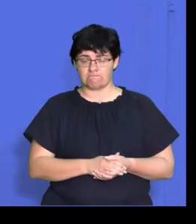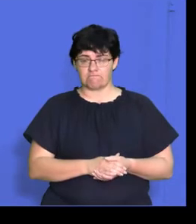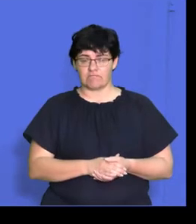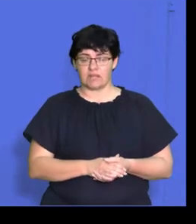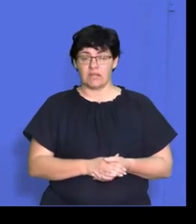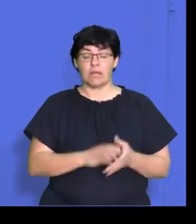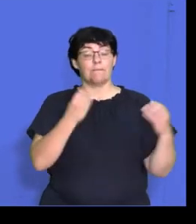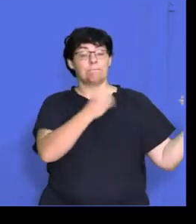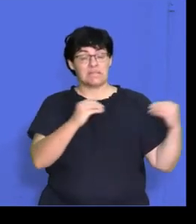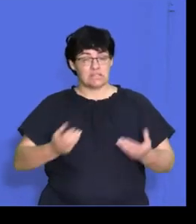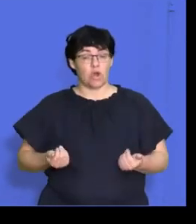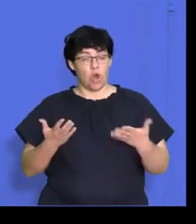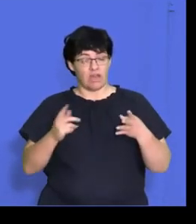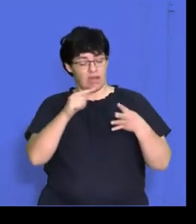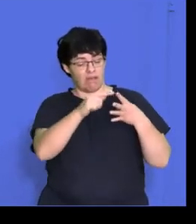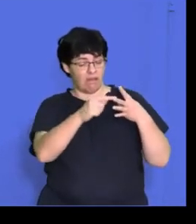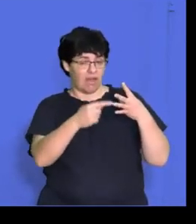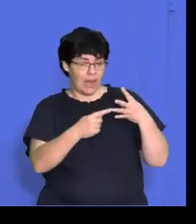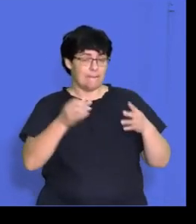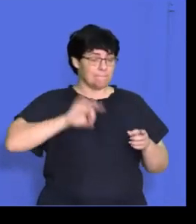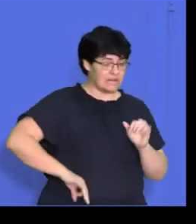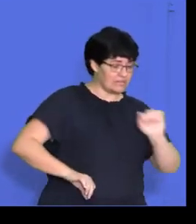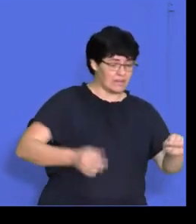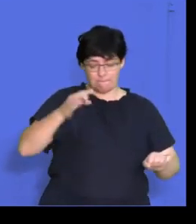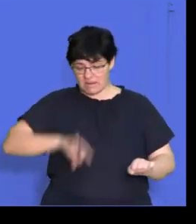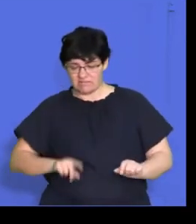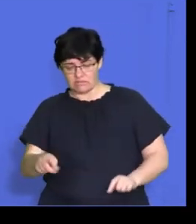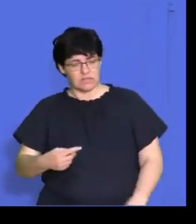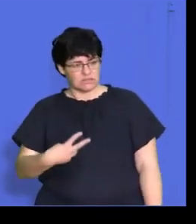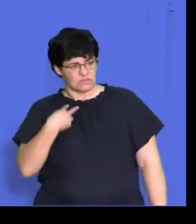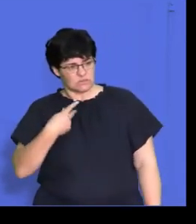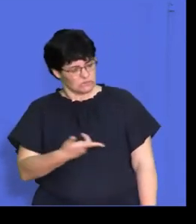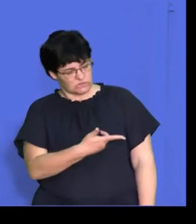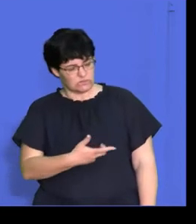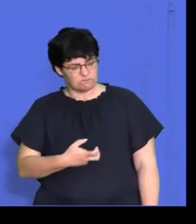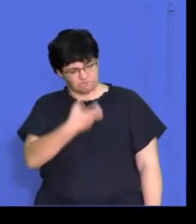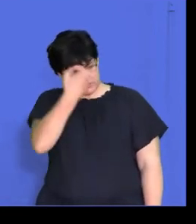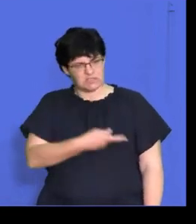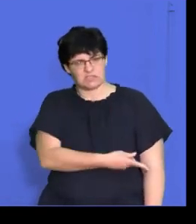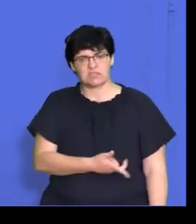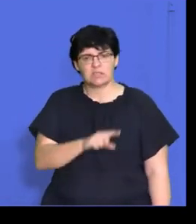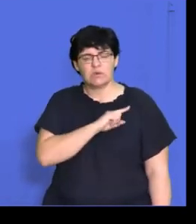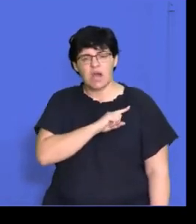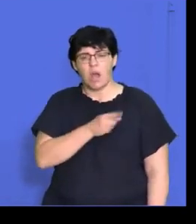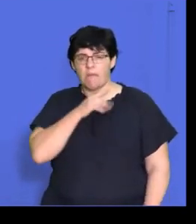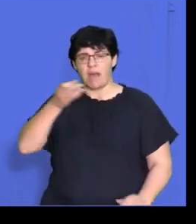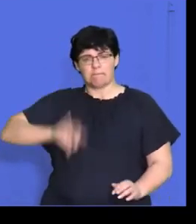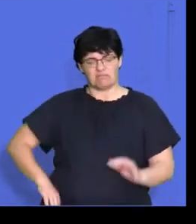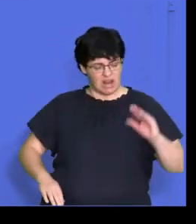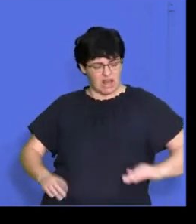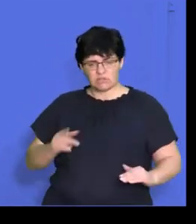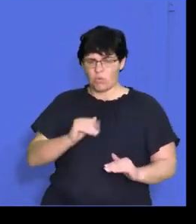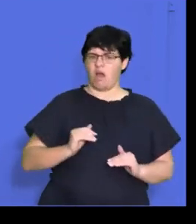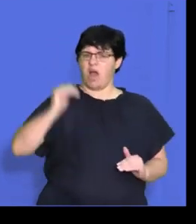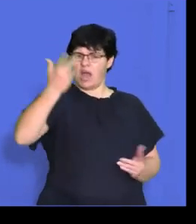Businesses who offer employees different benefit plans may create resentments with those who receive less benefits resulting